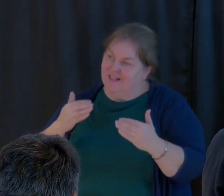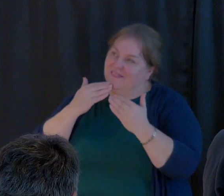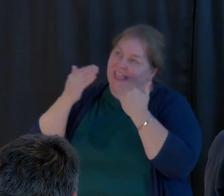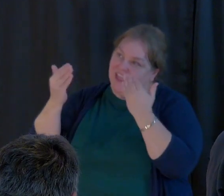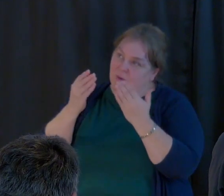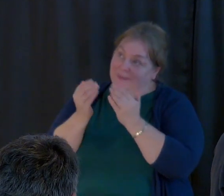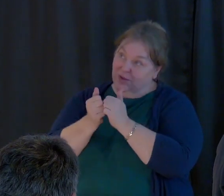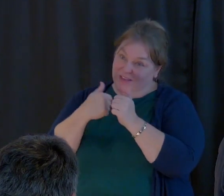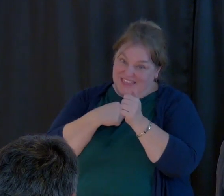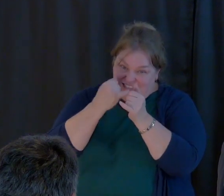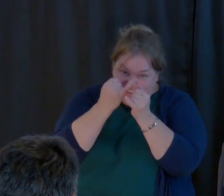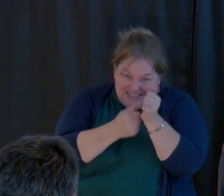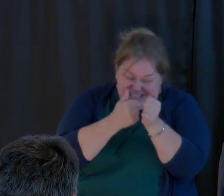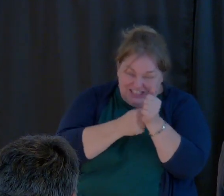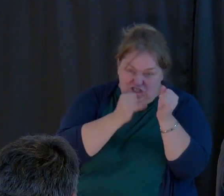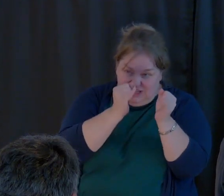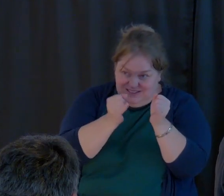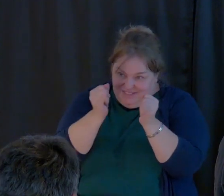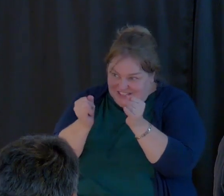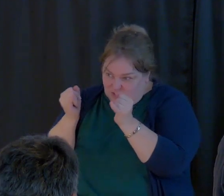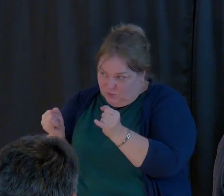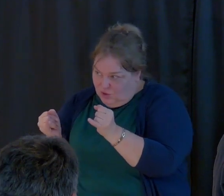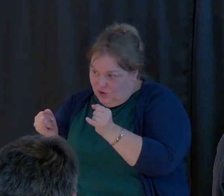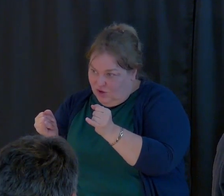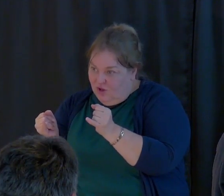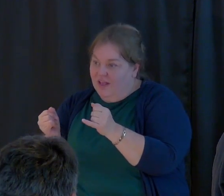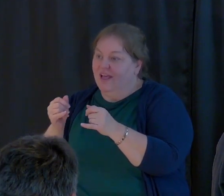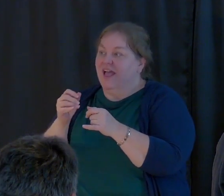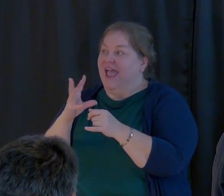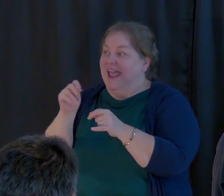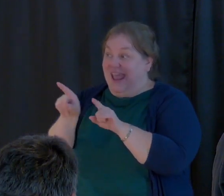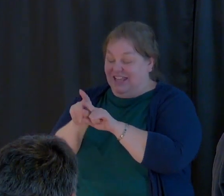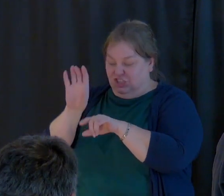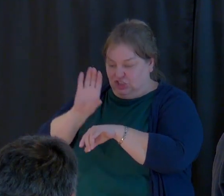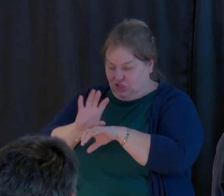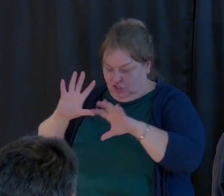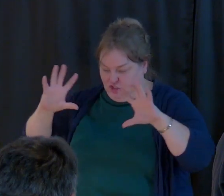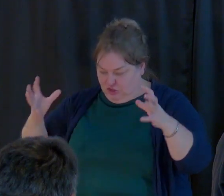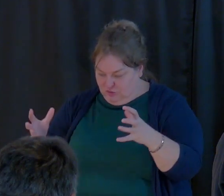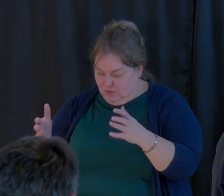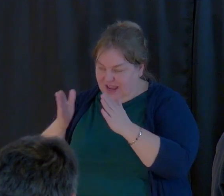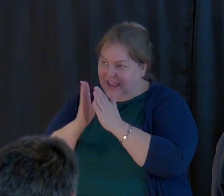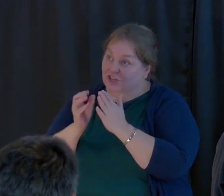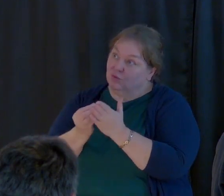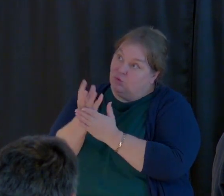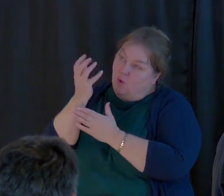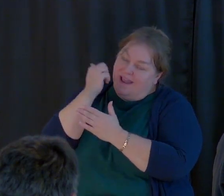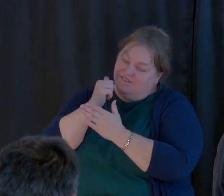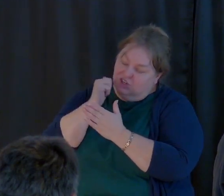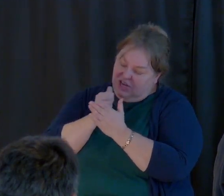church, to grow together each and every day and week. We ask things in your name. Amen.